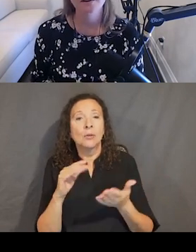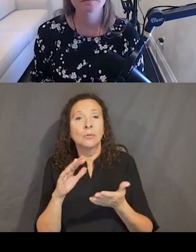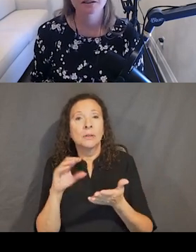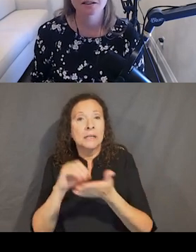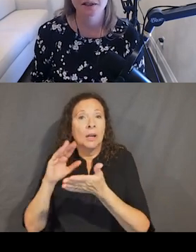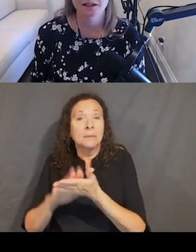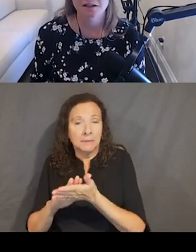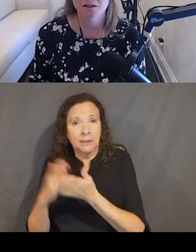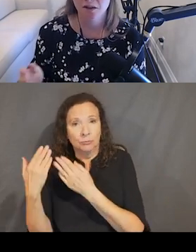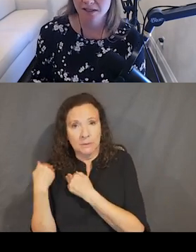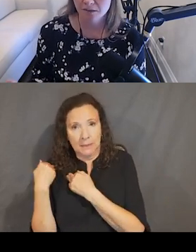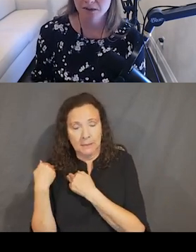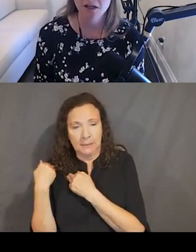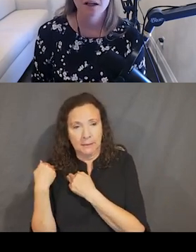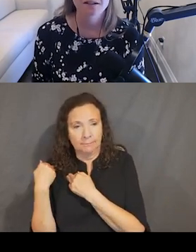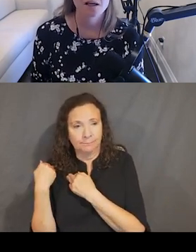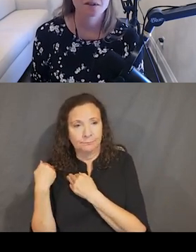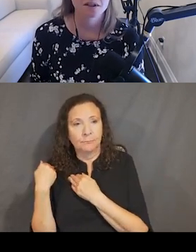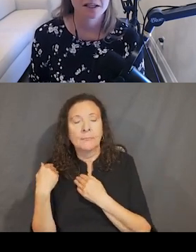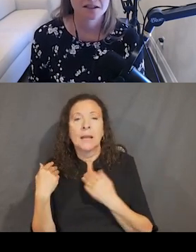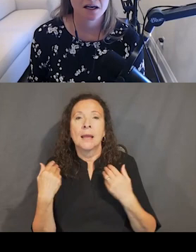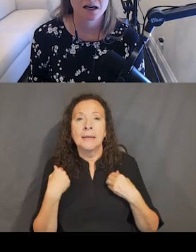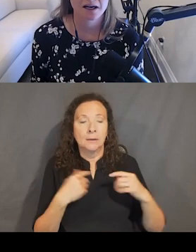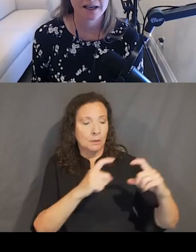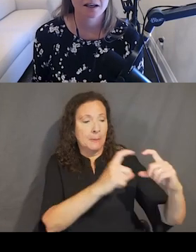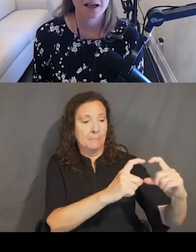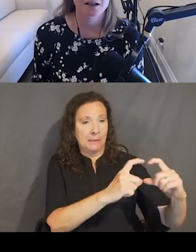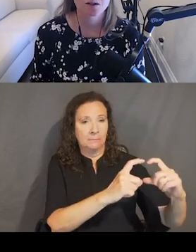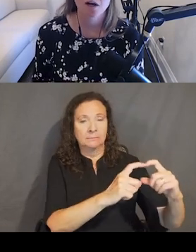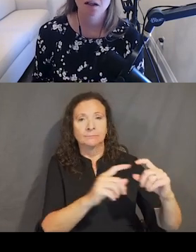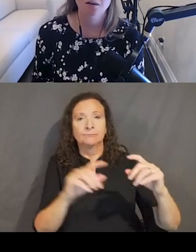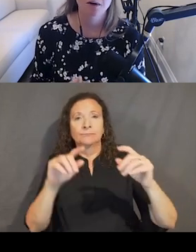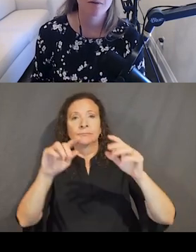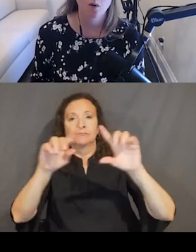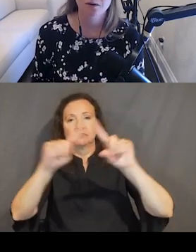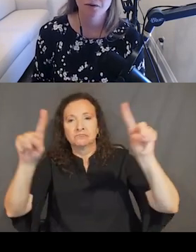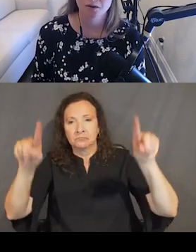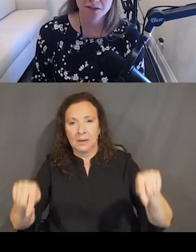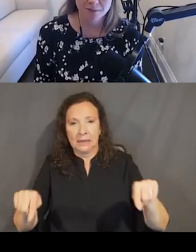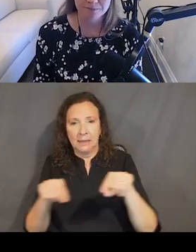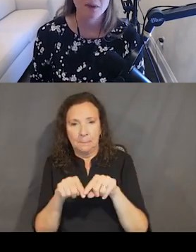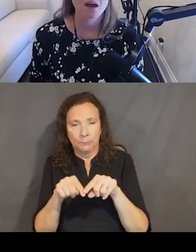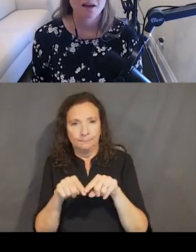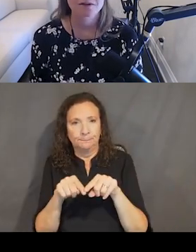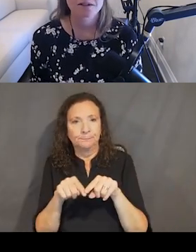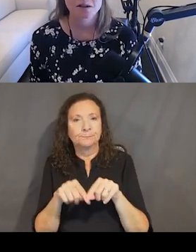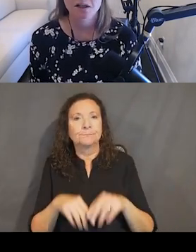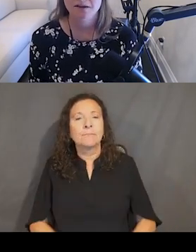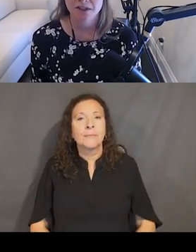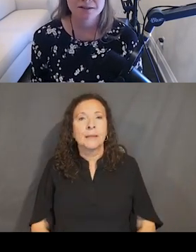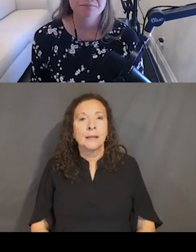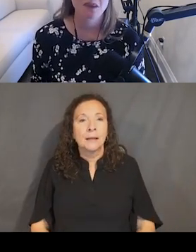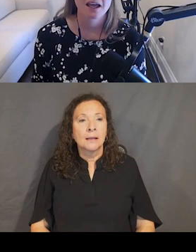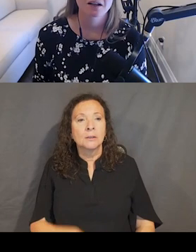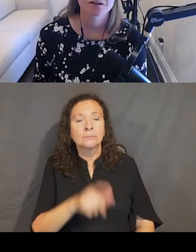So I have that button displayed next to a table. This table is, again, a two column, four row table. The first column